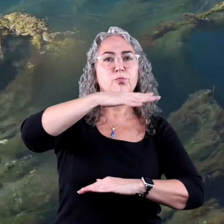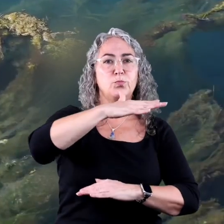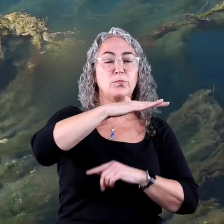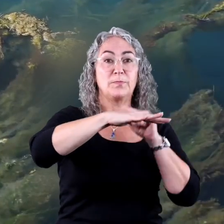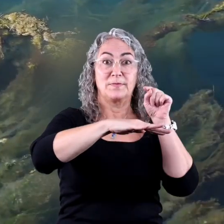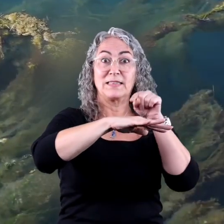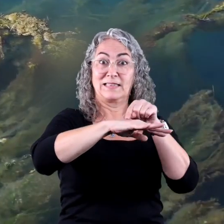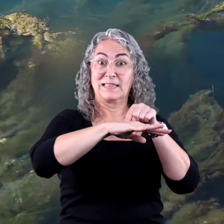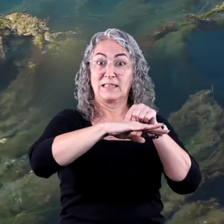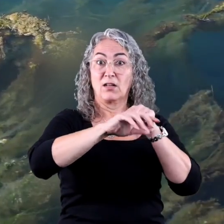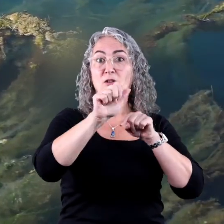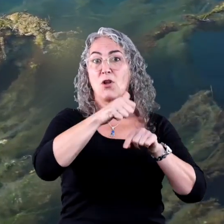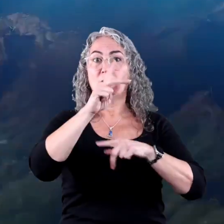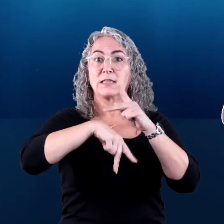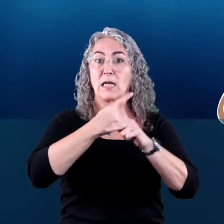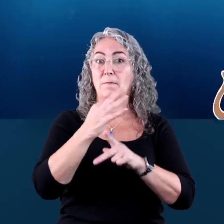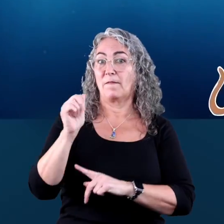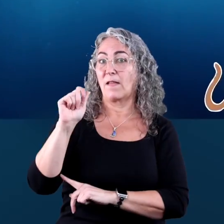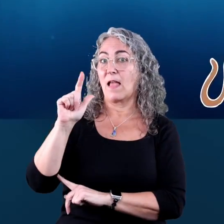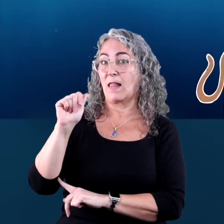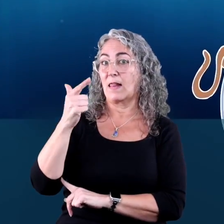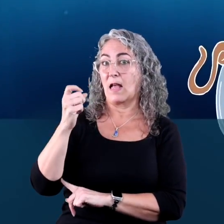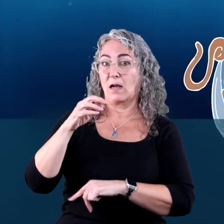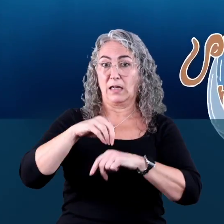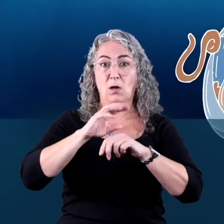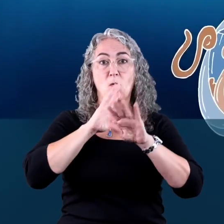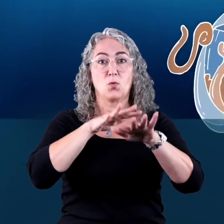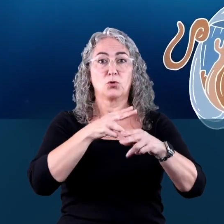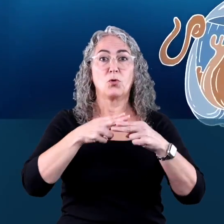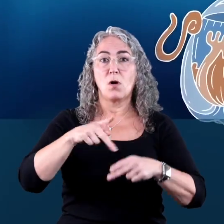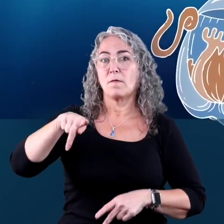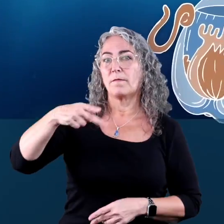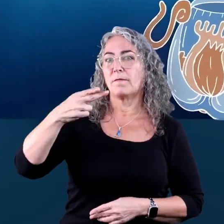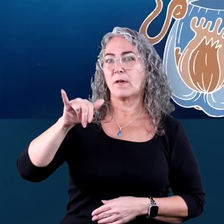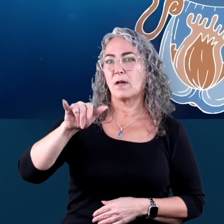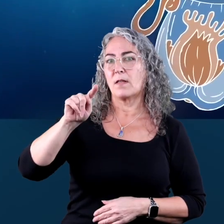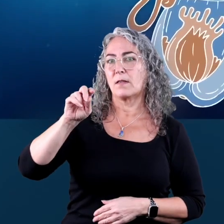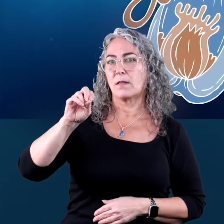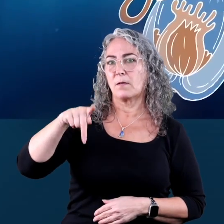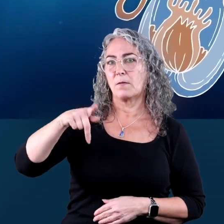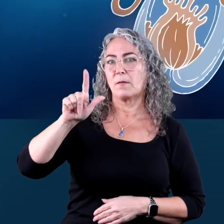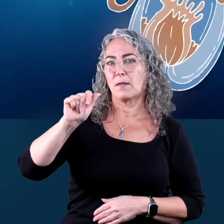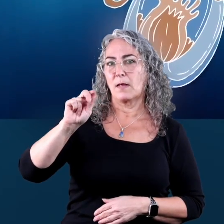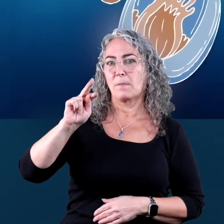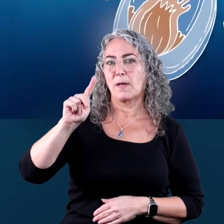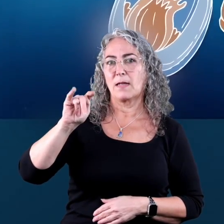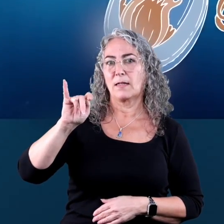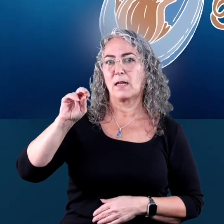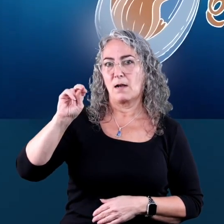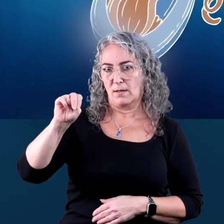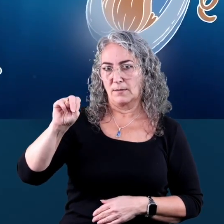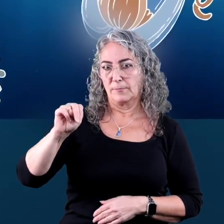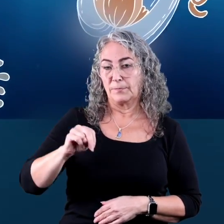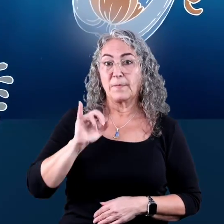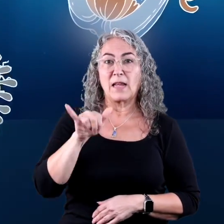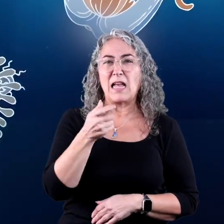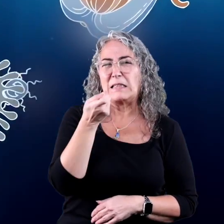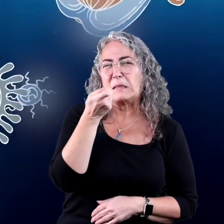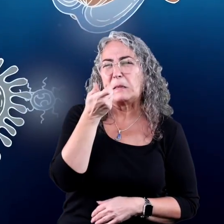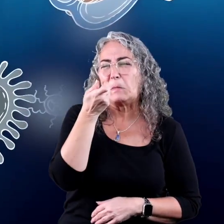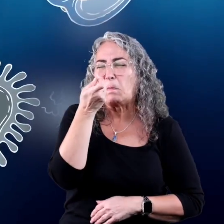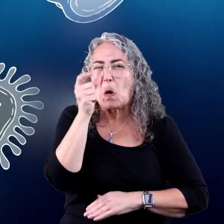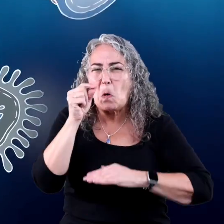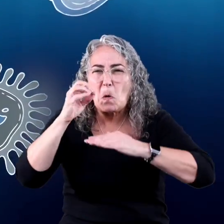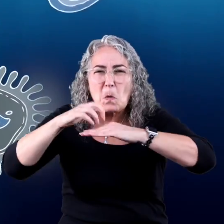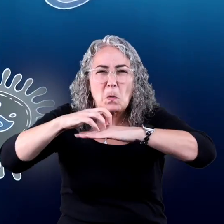the surface of the water. Another type of algae in our oceans is called phytoplankton. It is extremely tiny